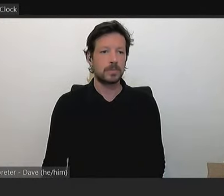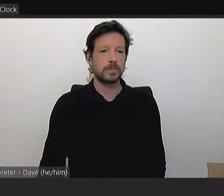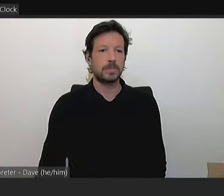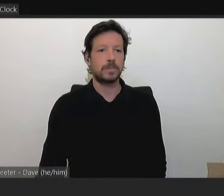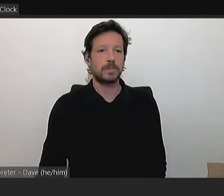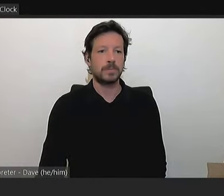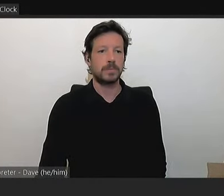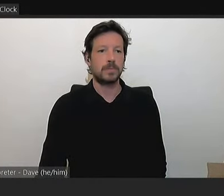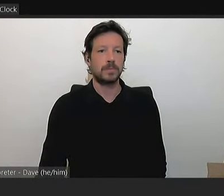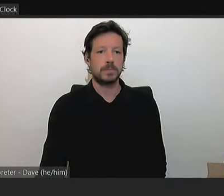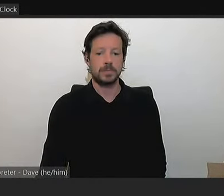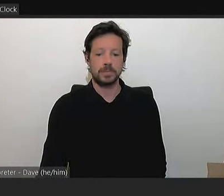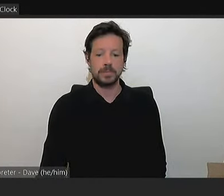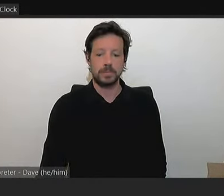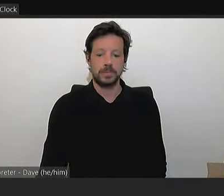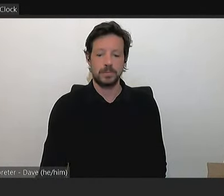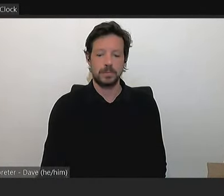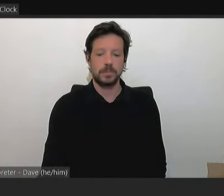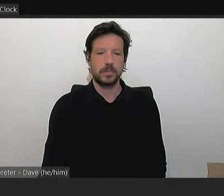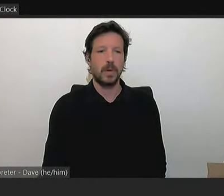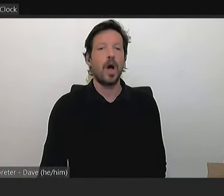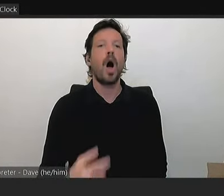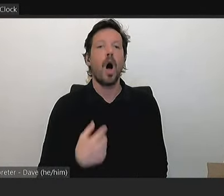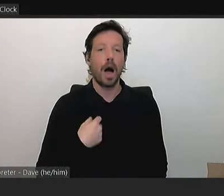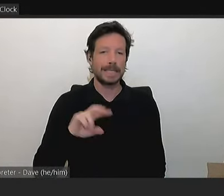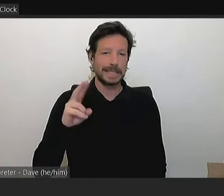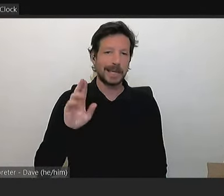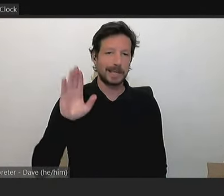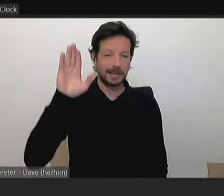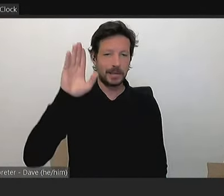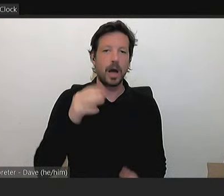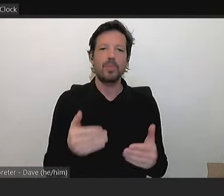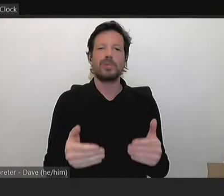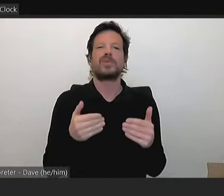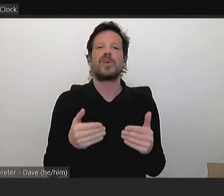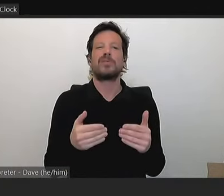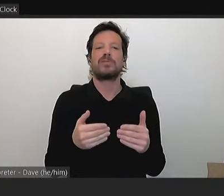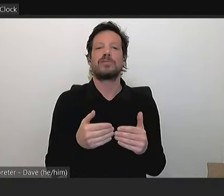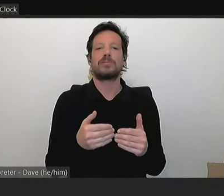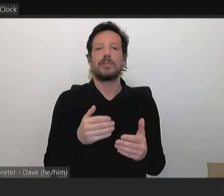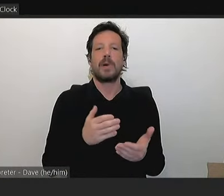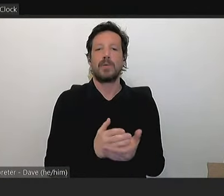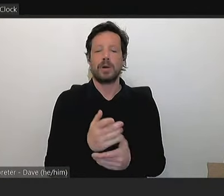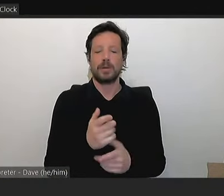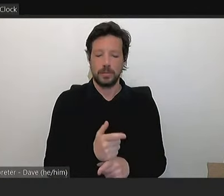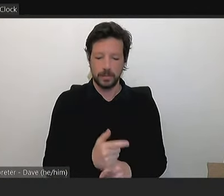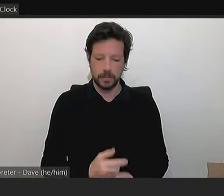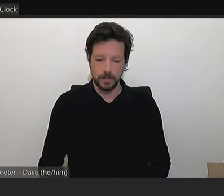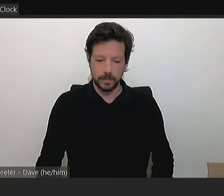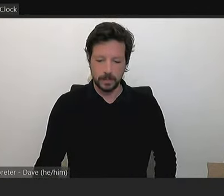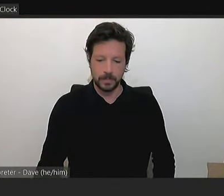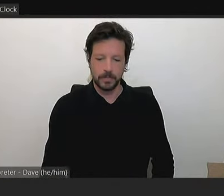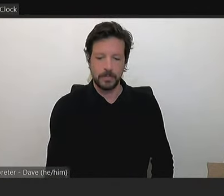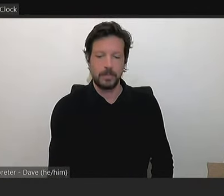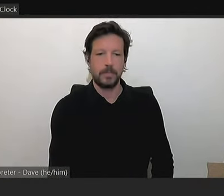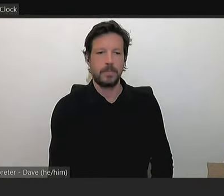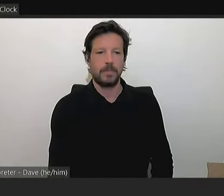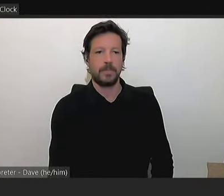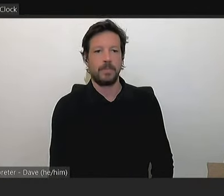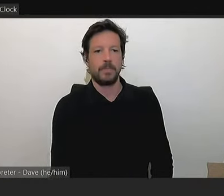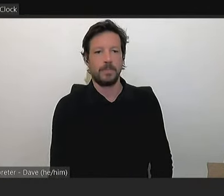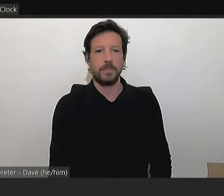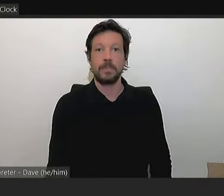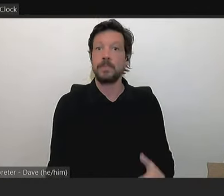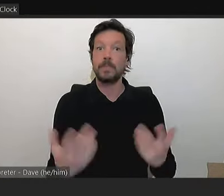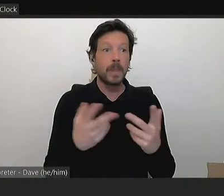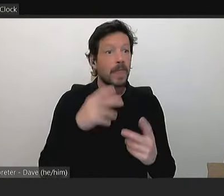I'm the seconder, Mayor, and I reserve my right to speak. Thanks. So I was asking any other councillors if they would like to speak